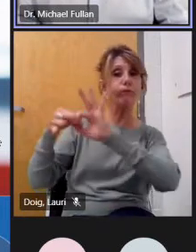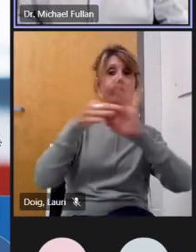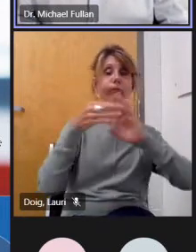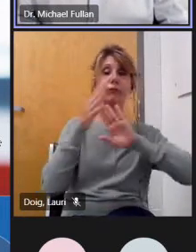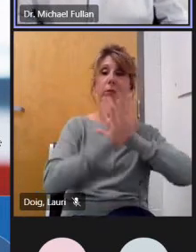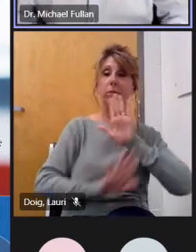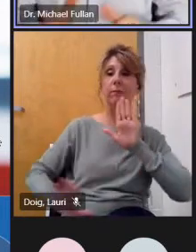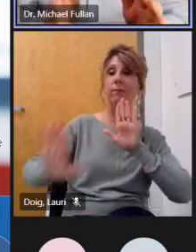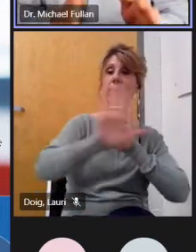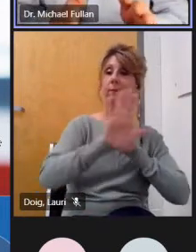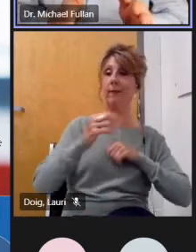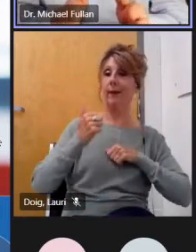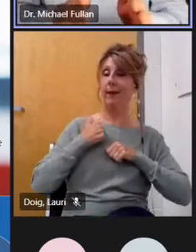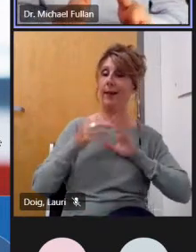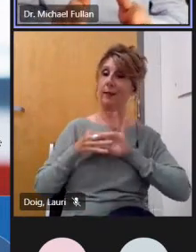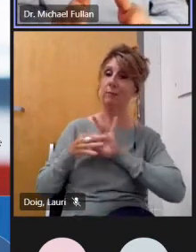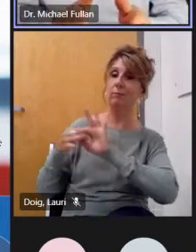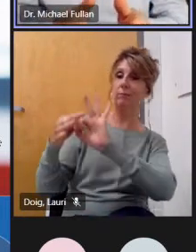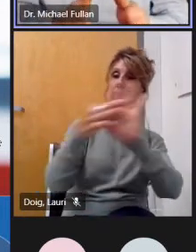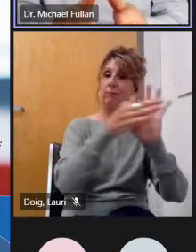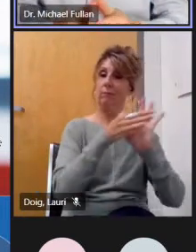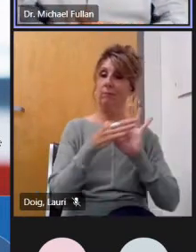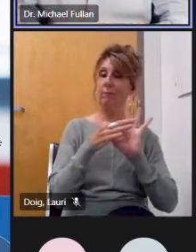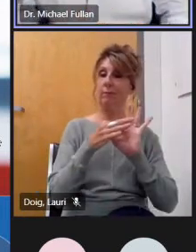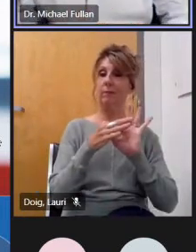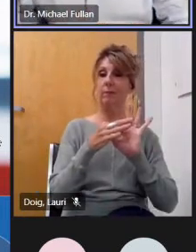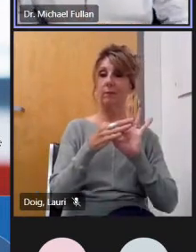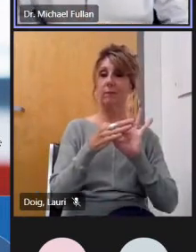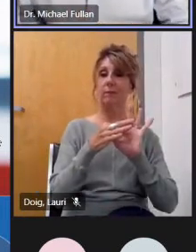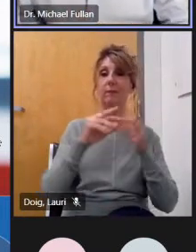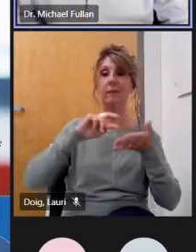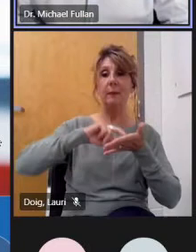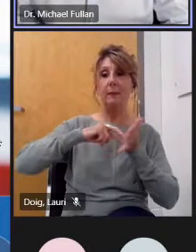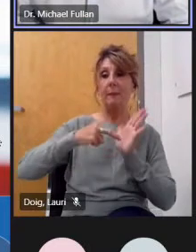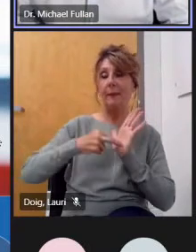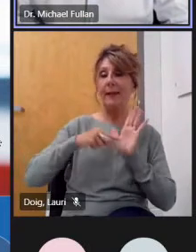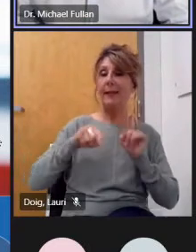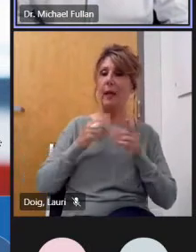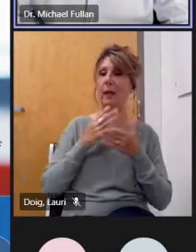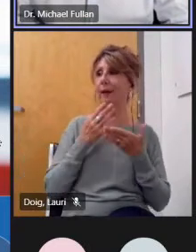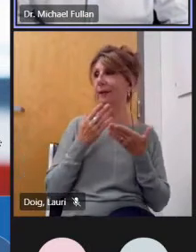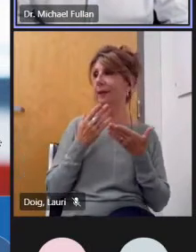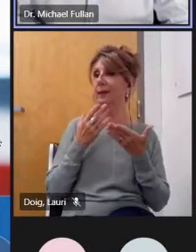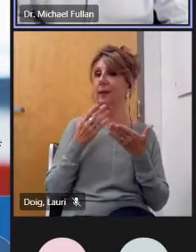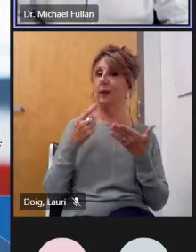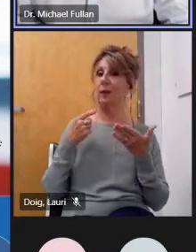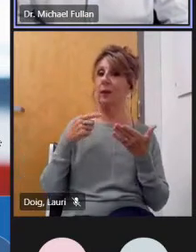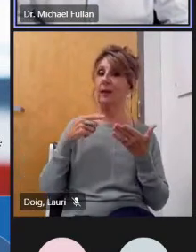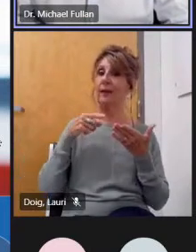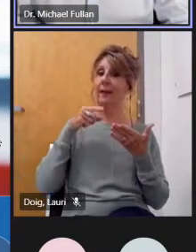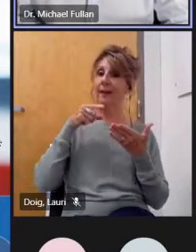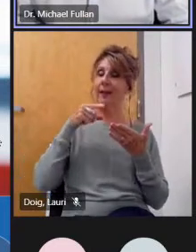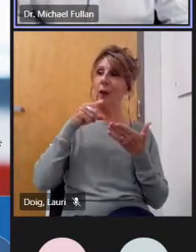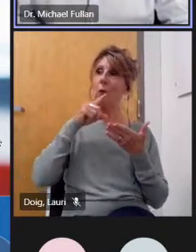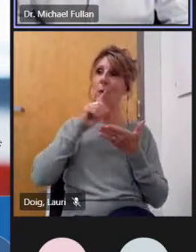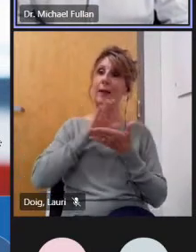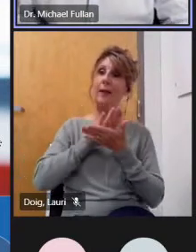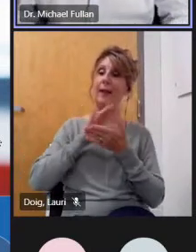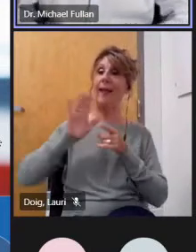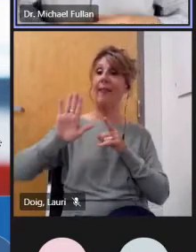so i this is just a uh slice slice of us i guess i'll say that relates to your agenda and ours